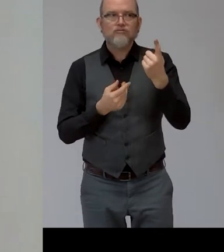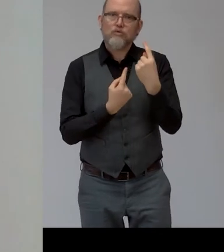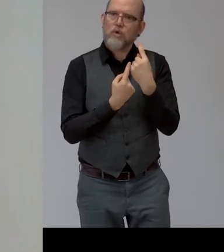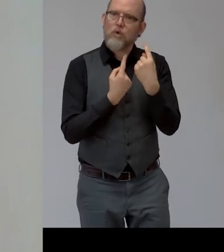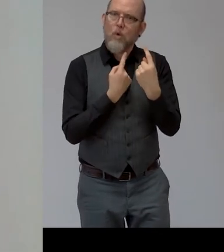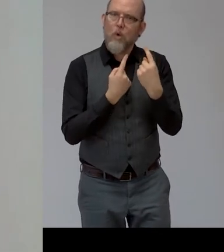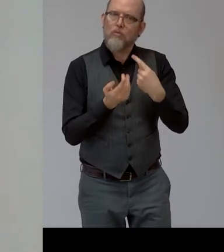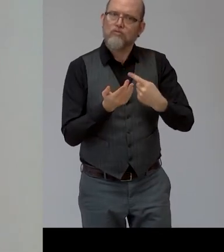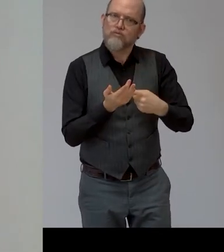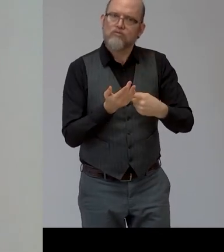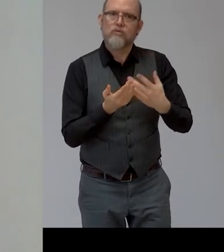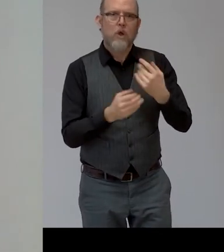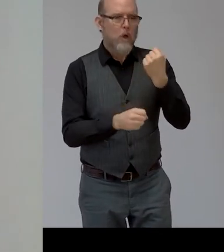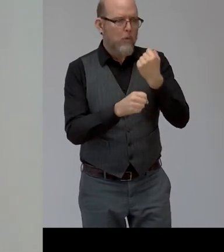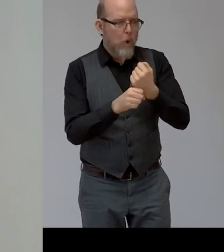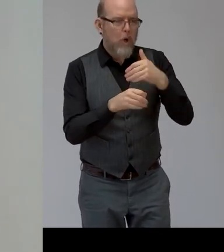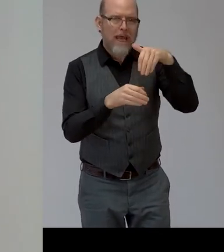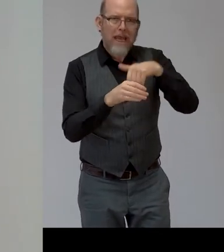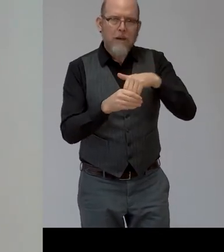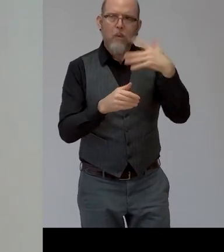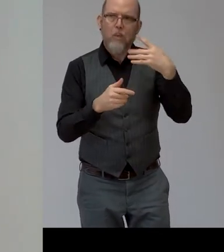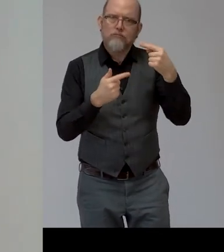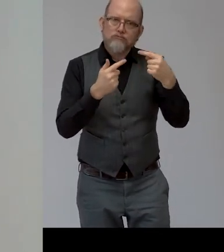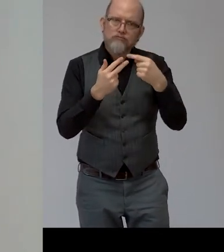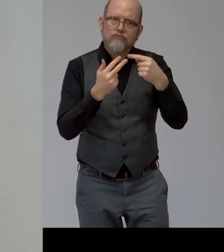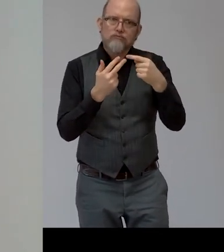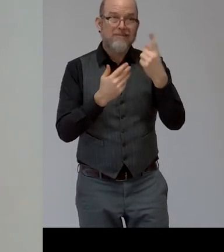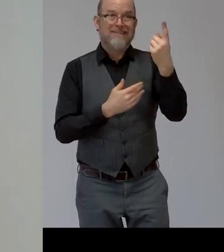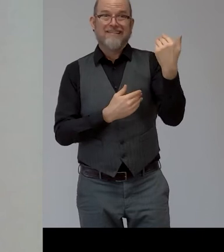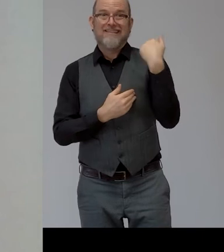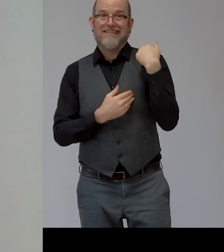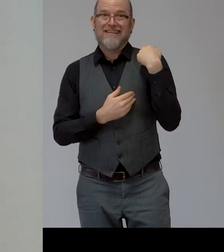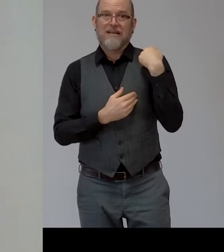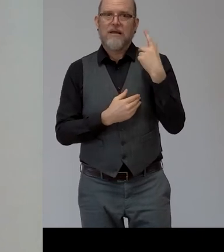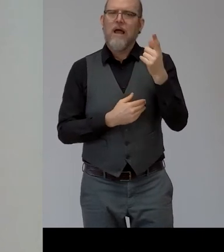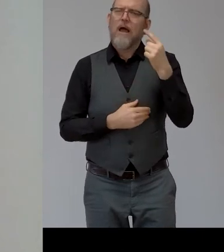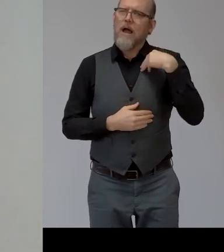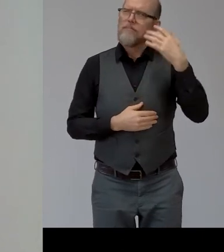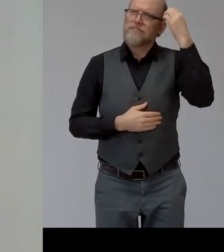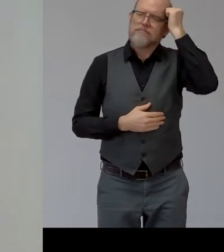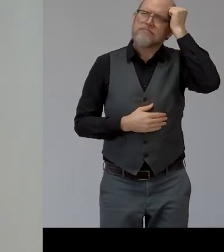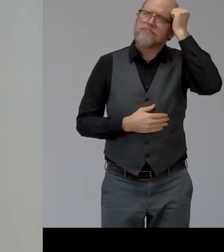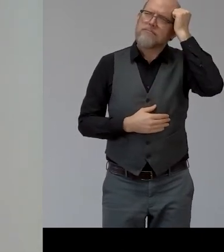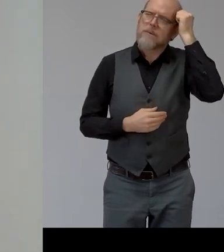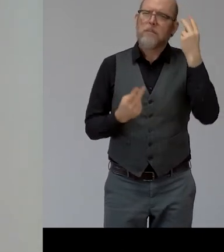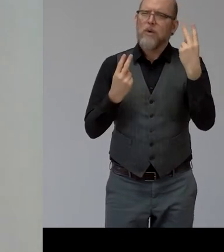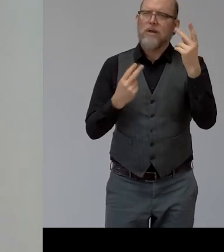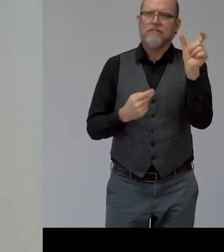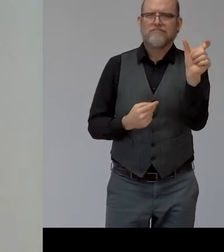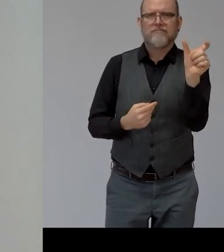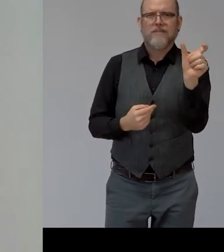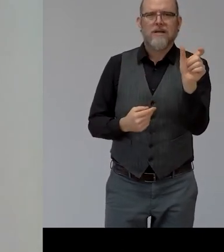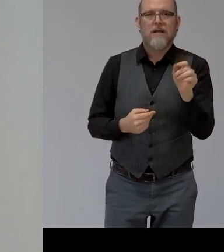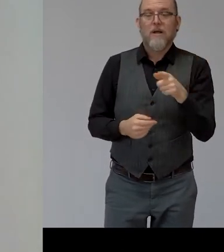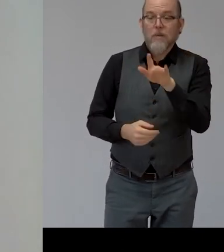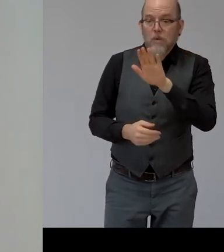what i'm going to do actually said to me the only thing i care about is that you fulfill your potential and it's